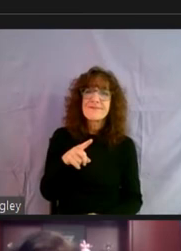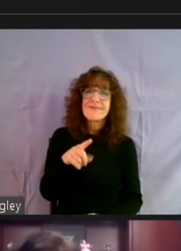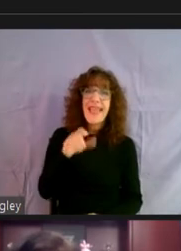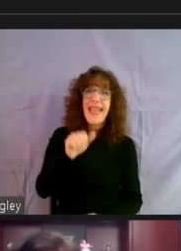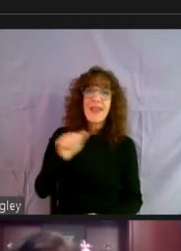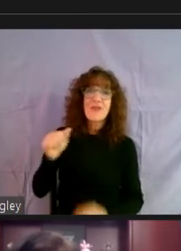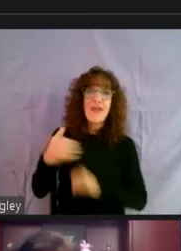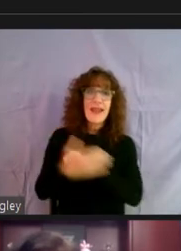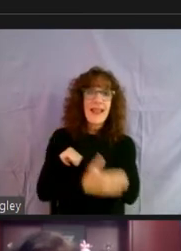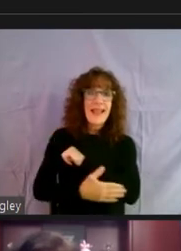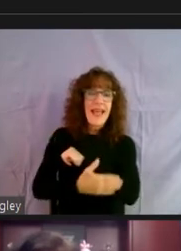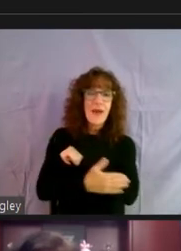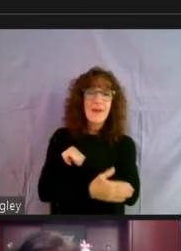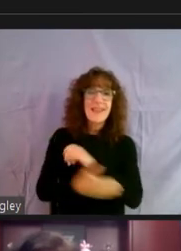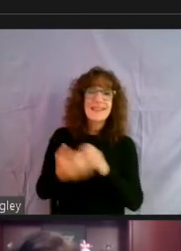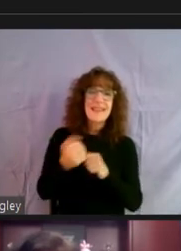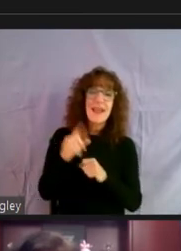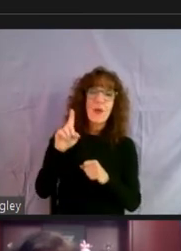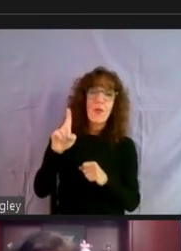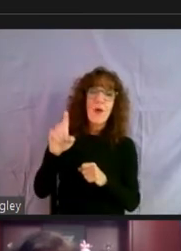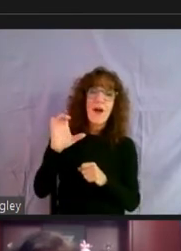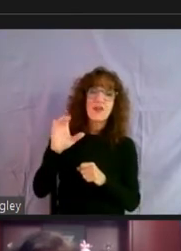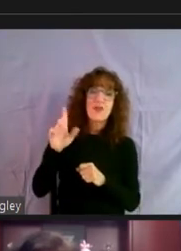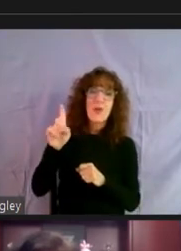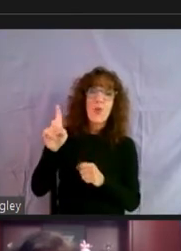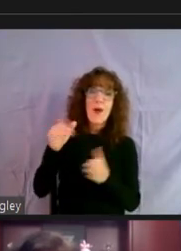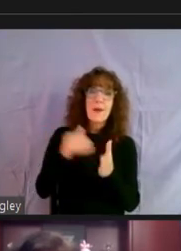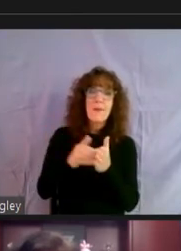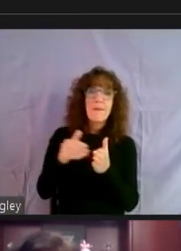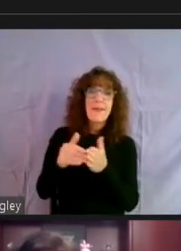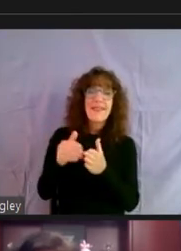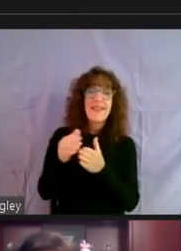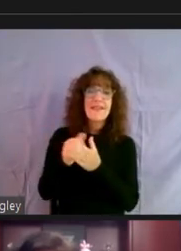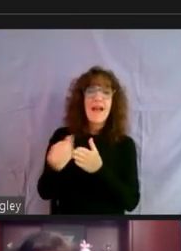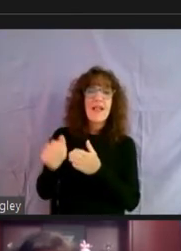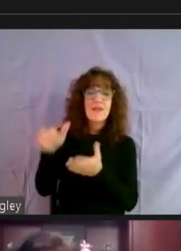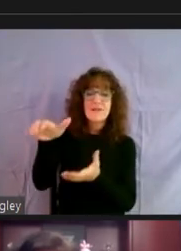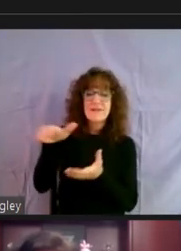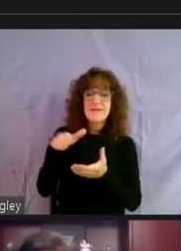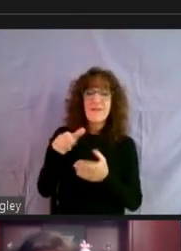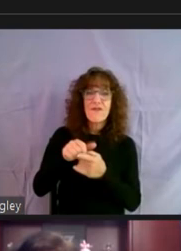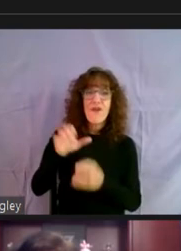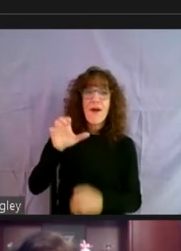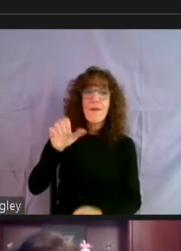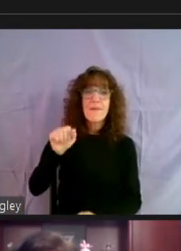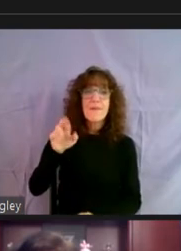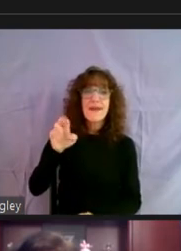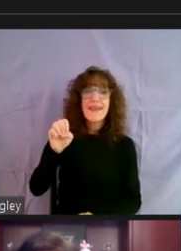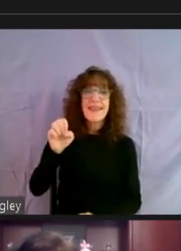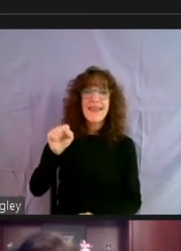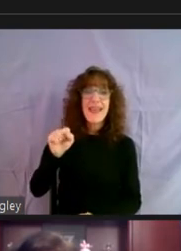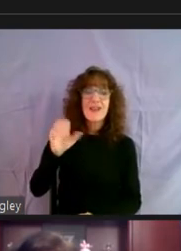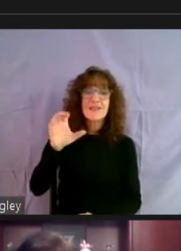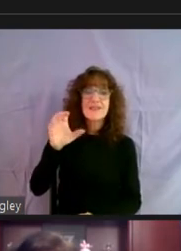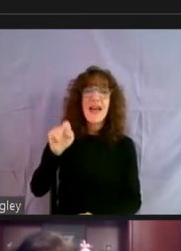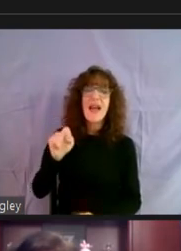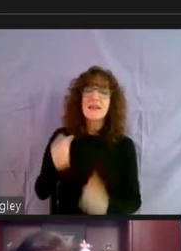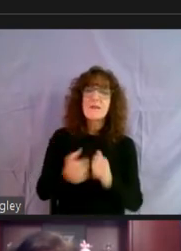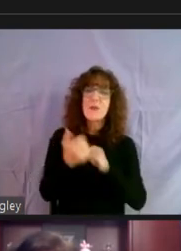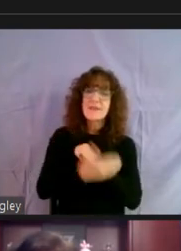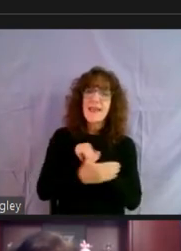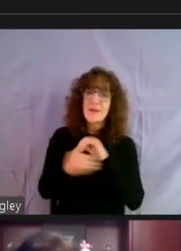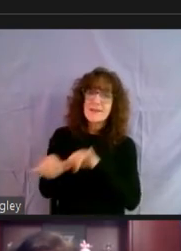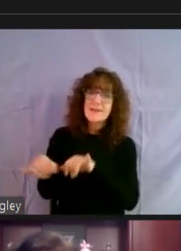Anne Arundel County is getting $101 million of money through the CARES Act. And, um, most counties are getting this kind of money.